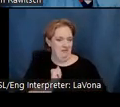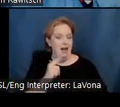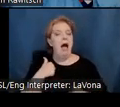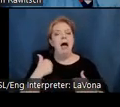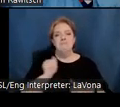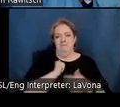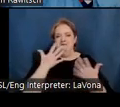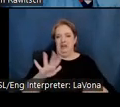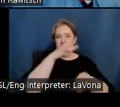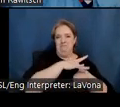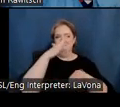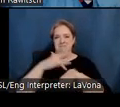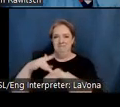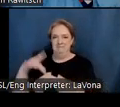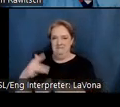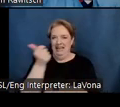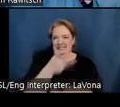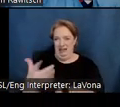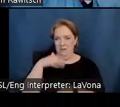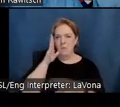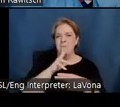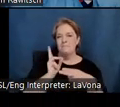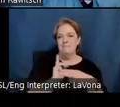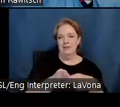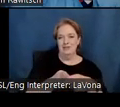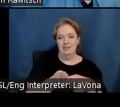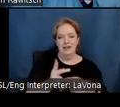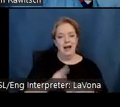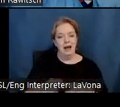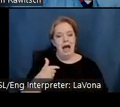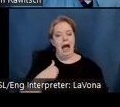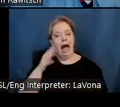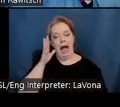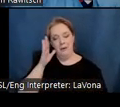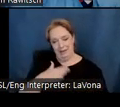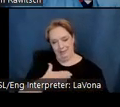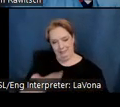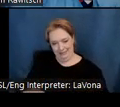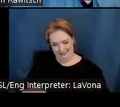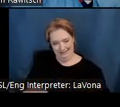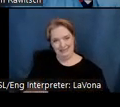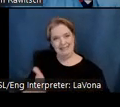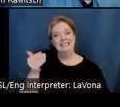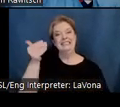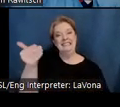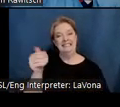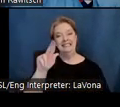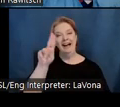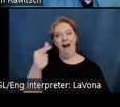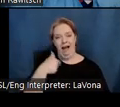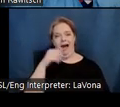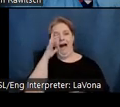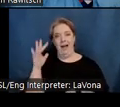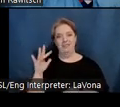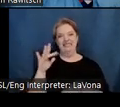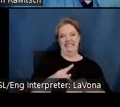mention in my talk. But in August, I will, I must confess and be honest, will travel to the Malouf site for